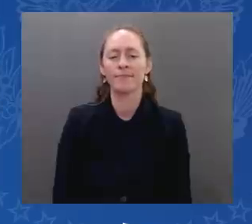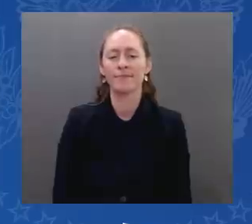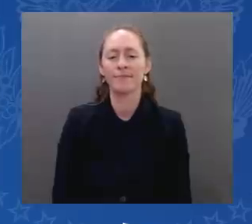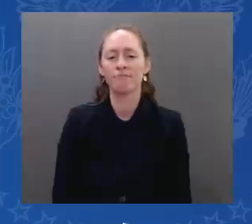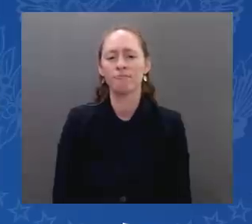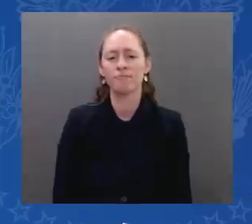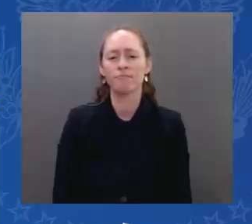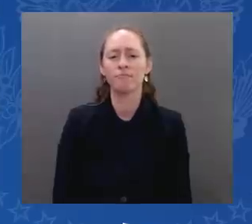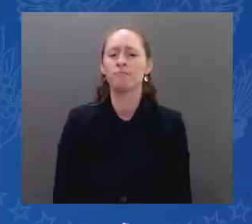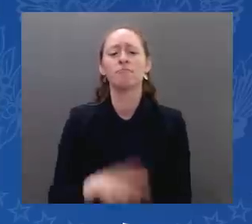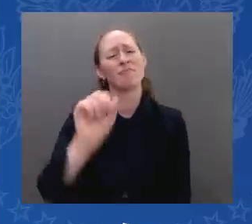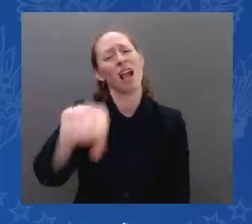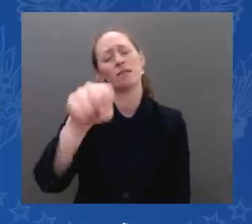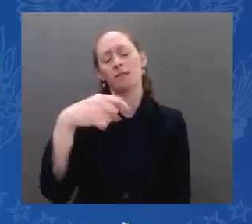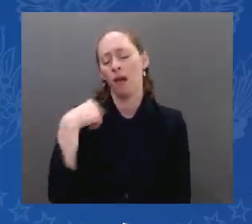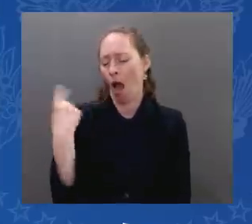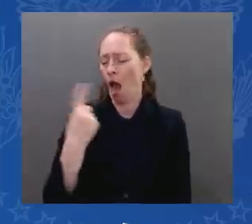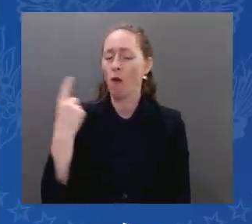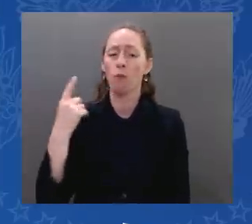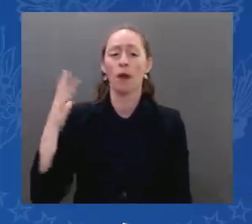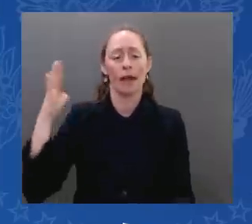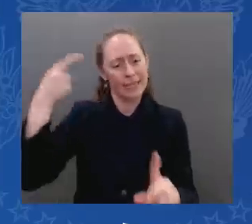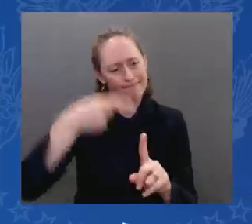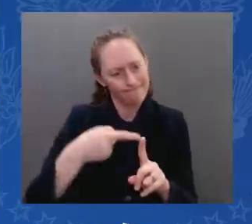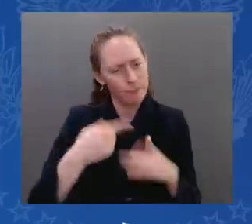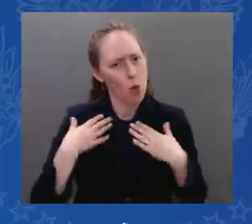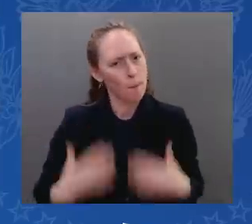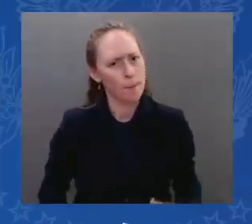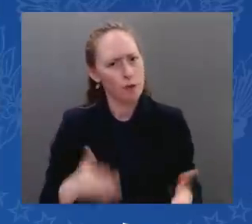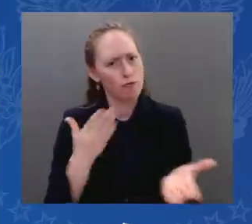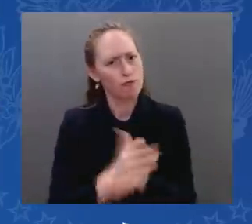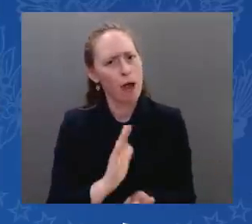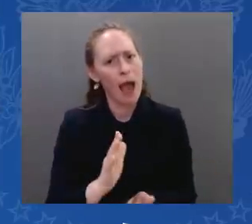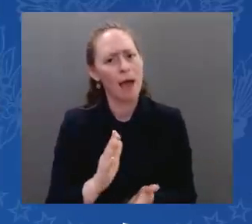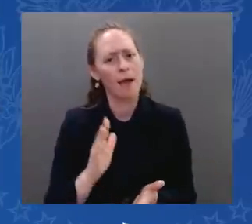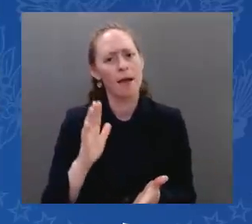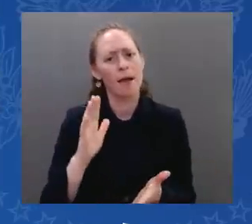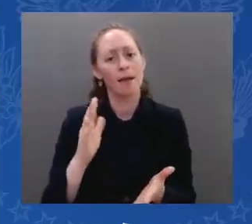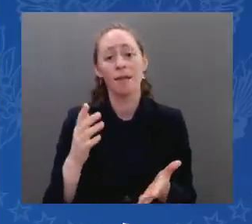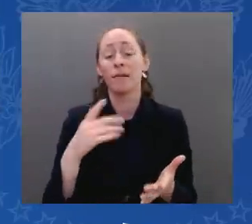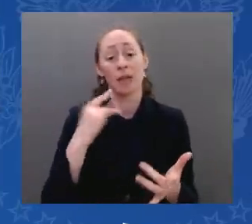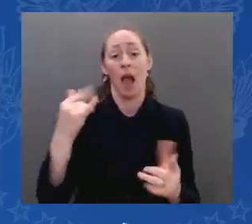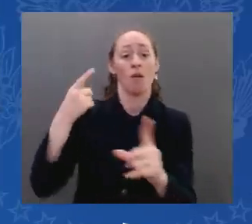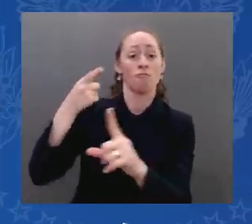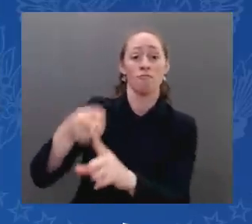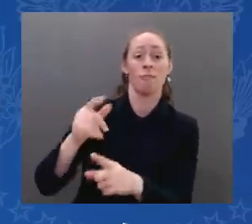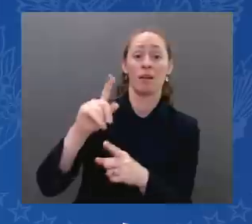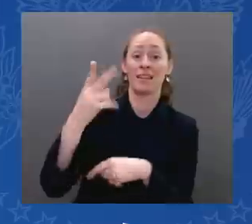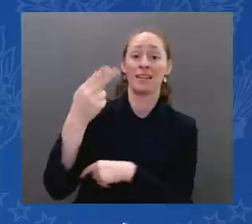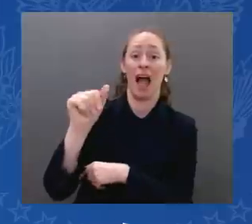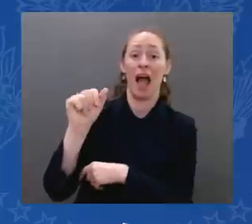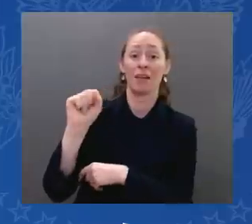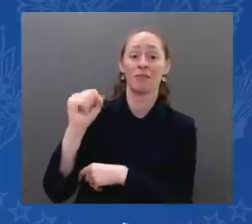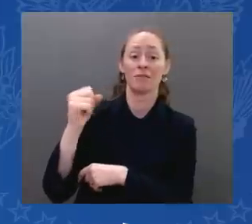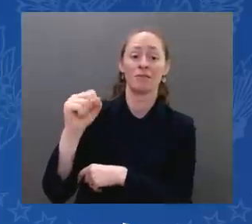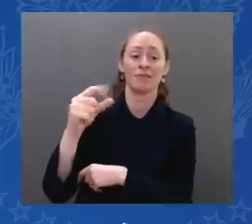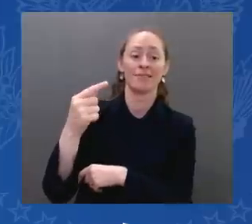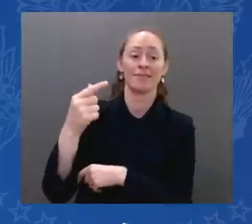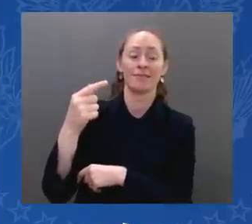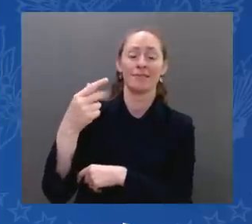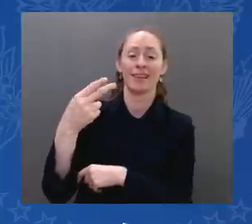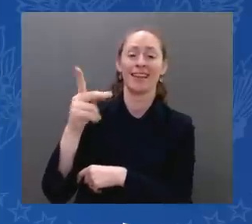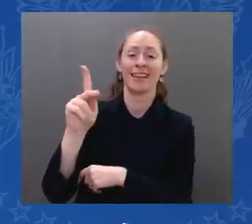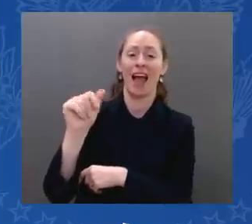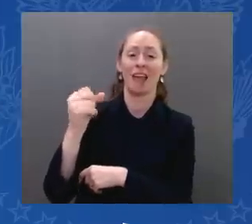position on Khashoggi has been so clear. If anyone doesn't understand it in Saudi Arabia or anywhere else, then they haven't been